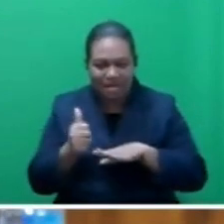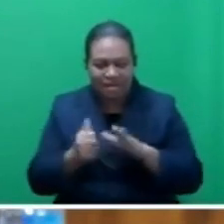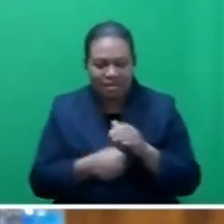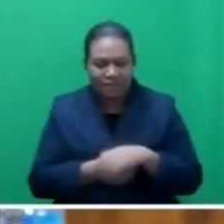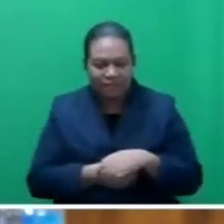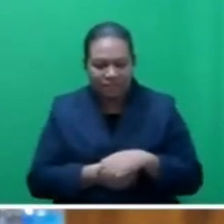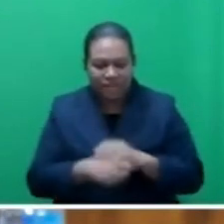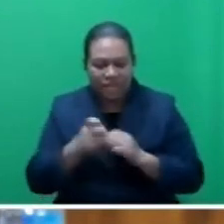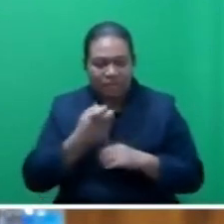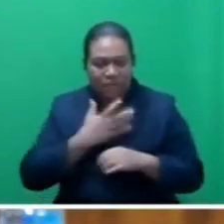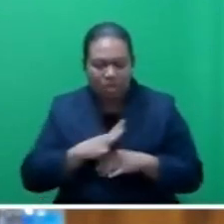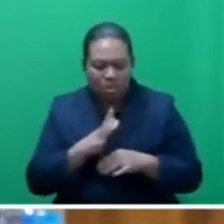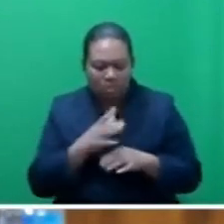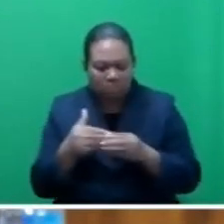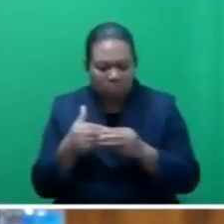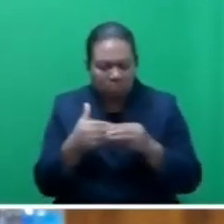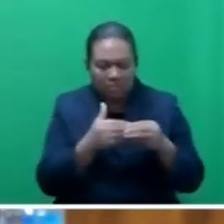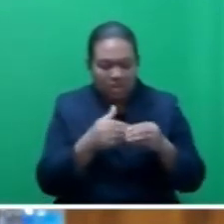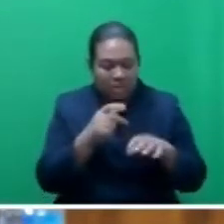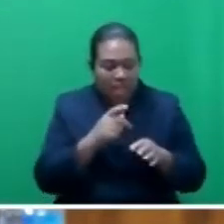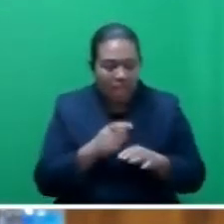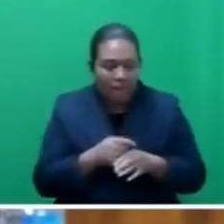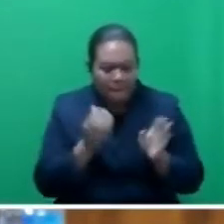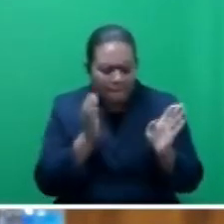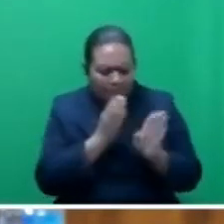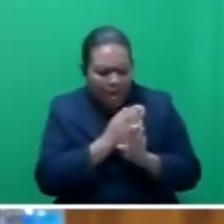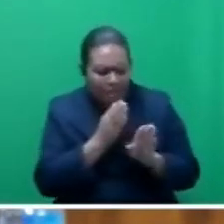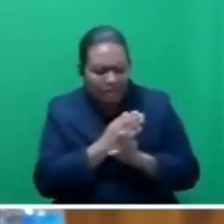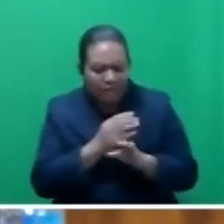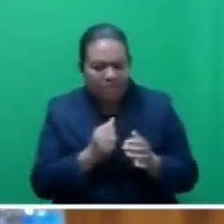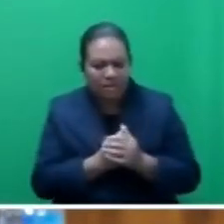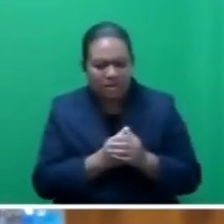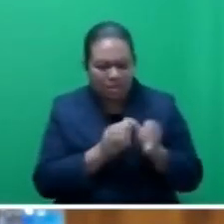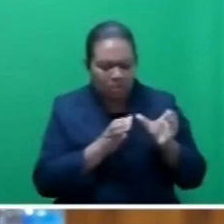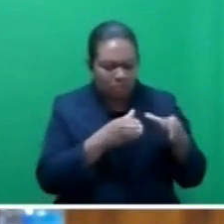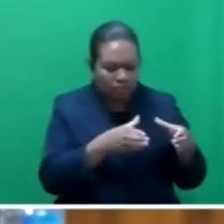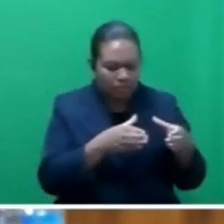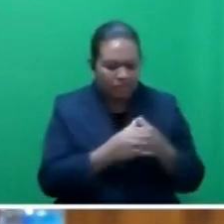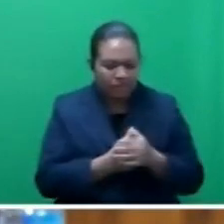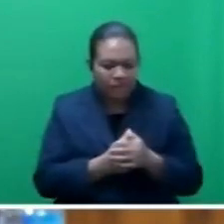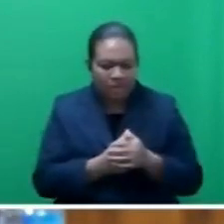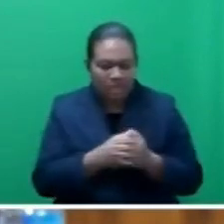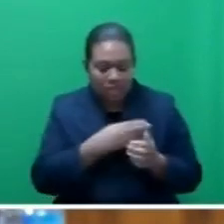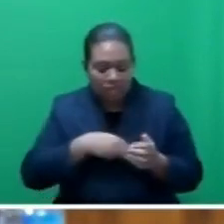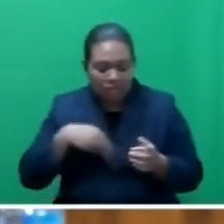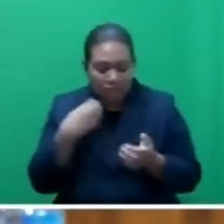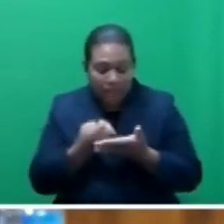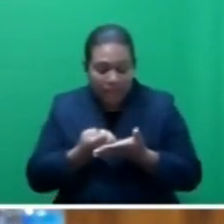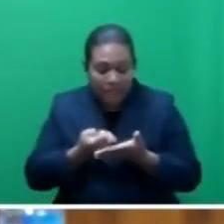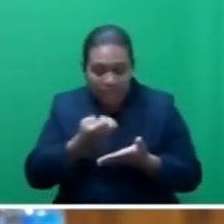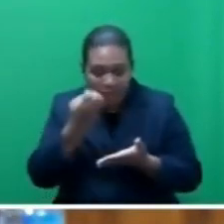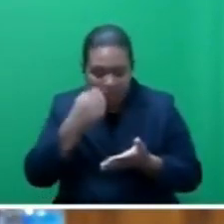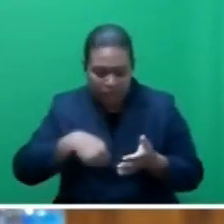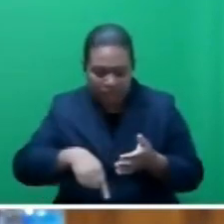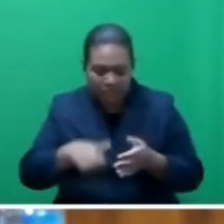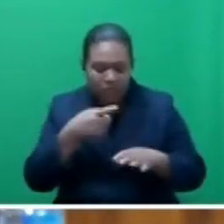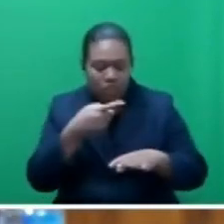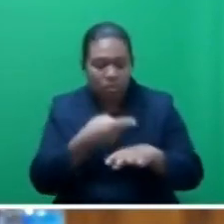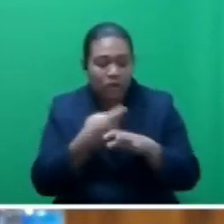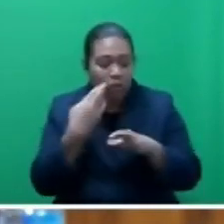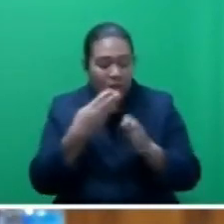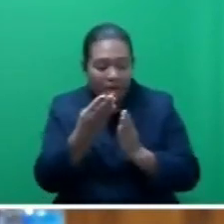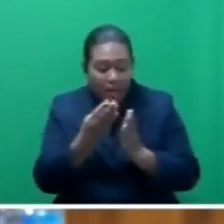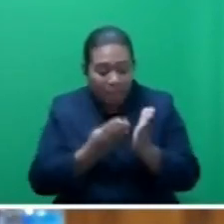to be led by private sector. But in difficult times, as Minister of Economy alluded to earlier on this week or during the budget